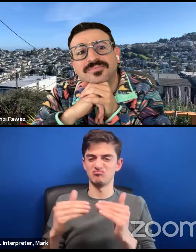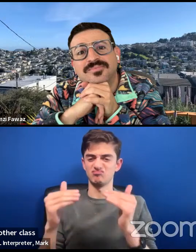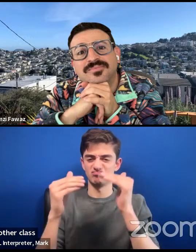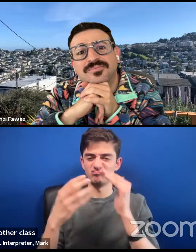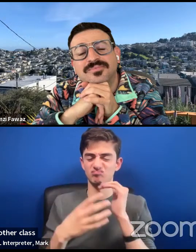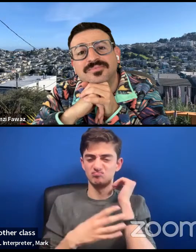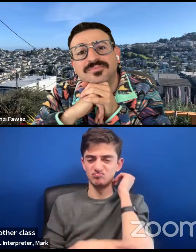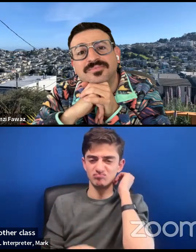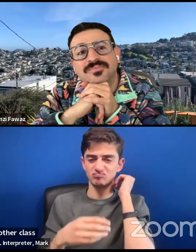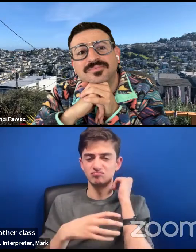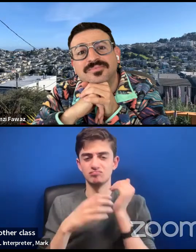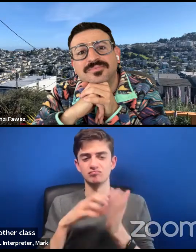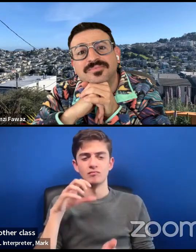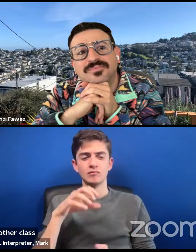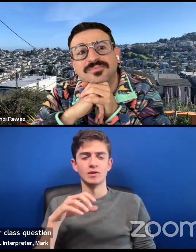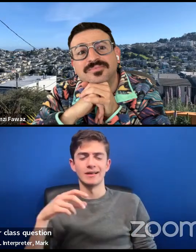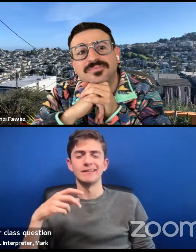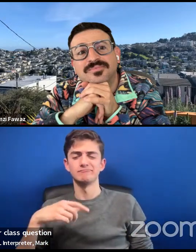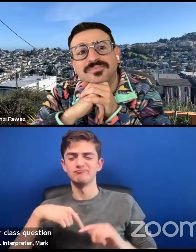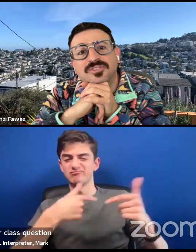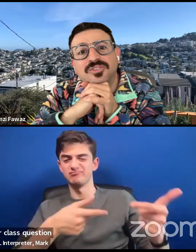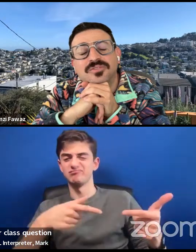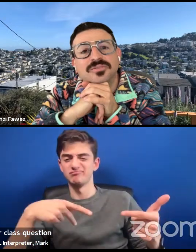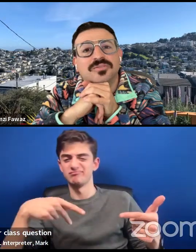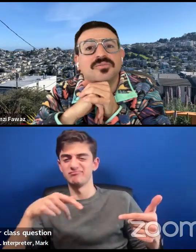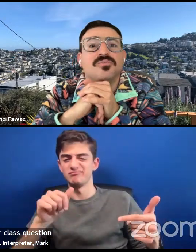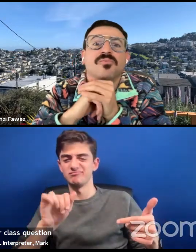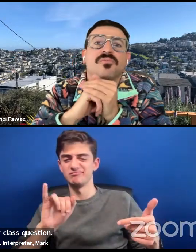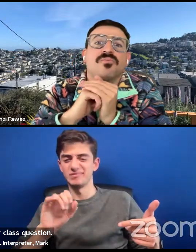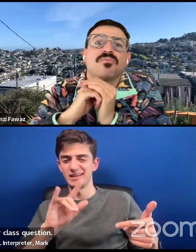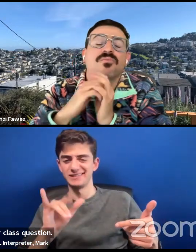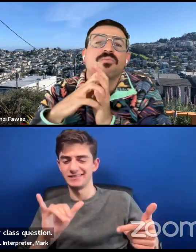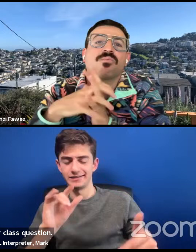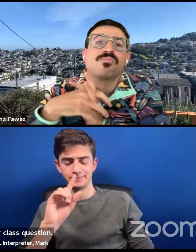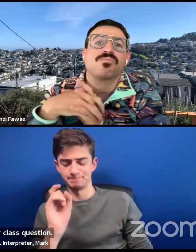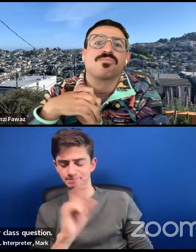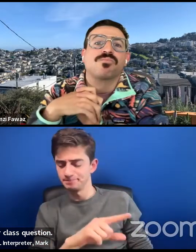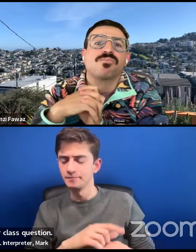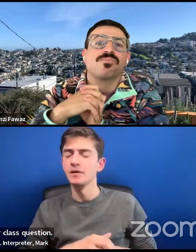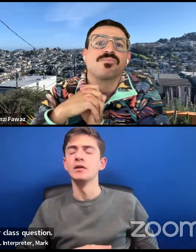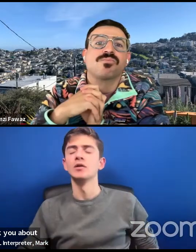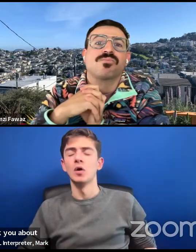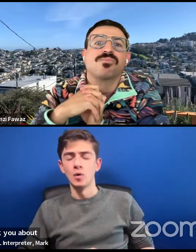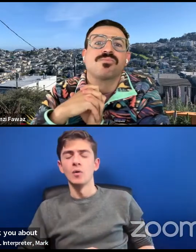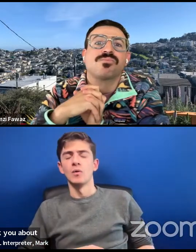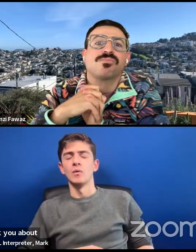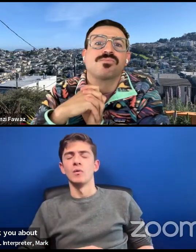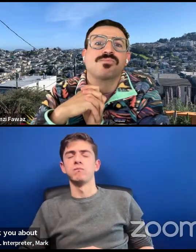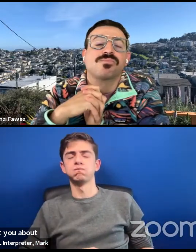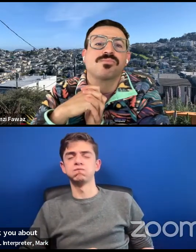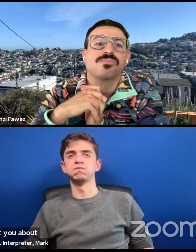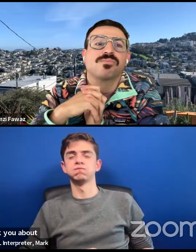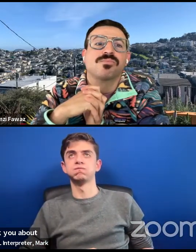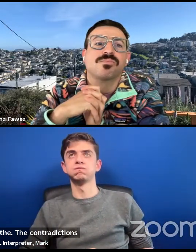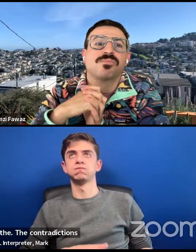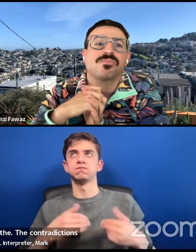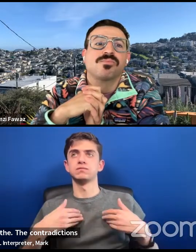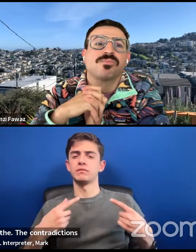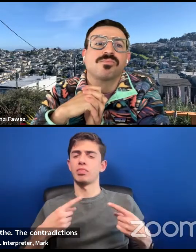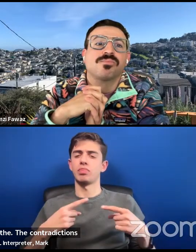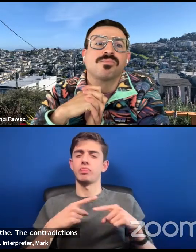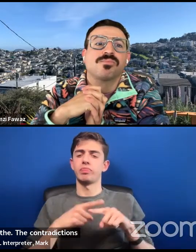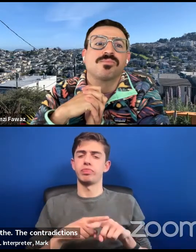and Paisley, I'll ask you about the, the contradictions in around sex.